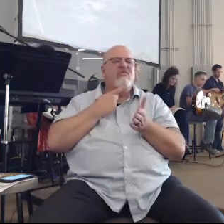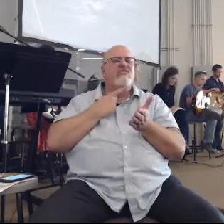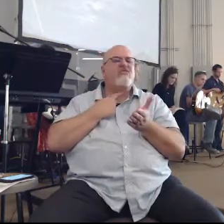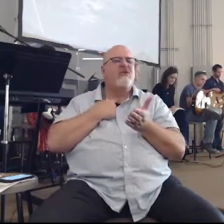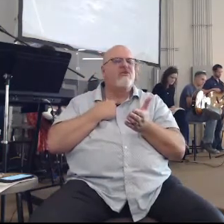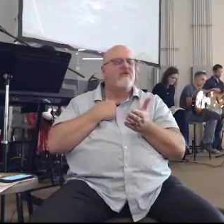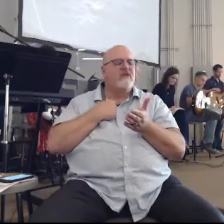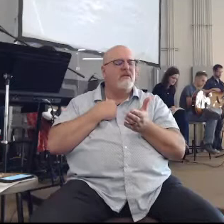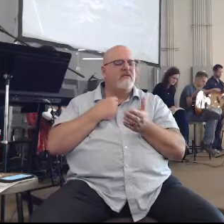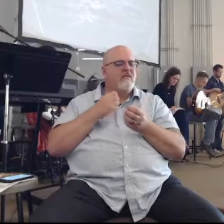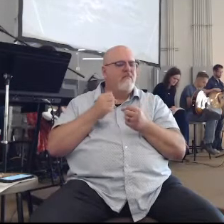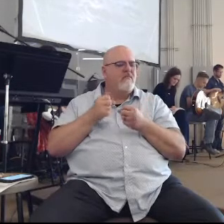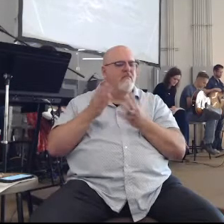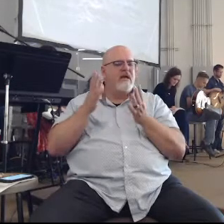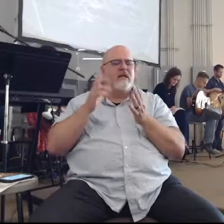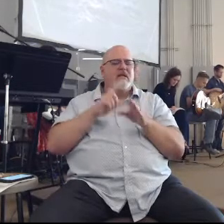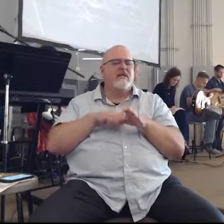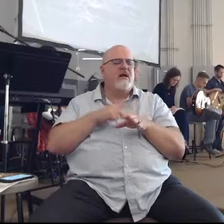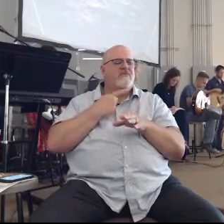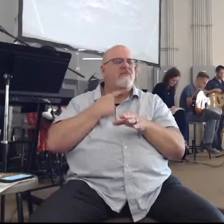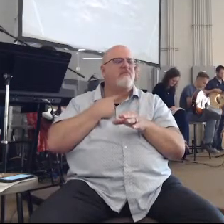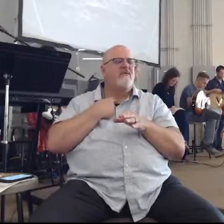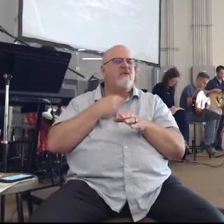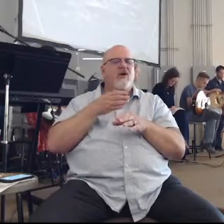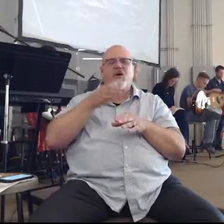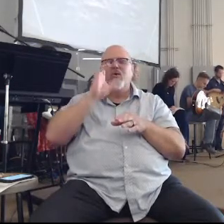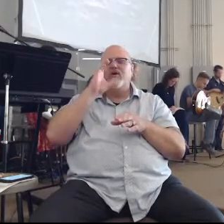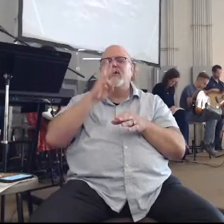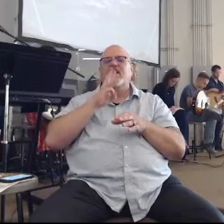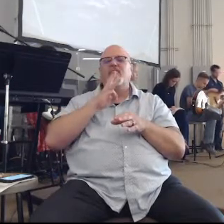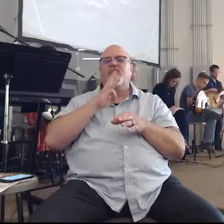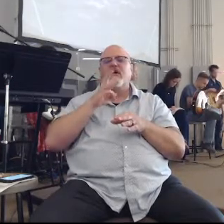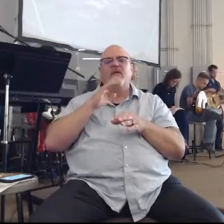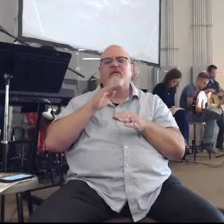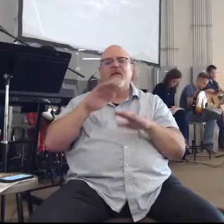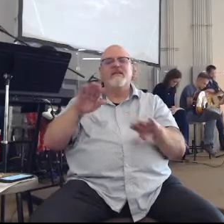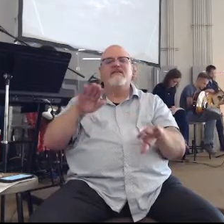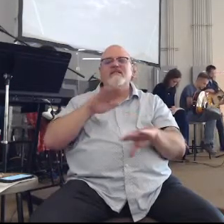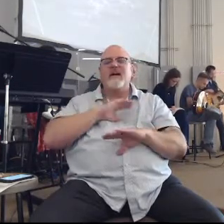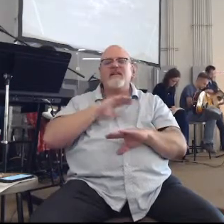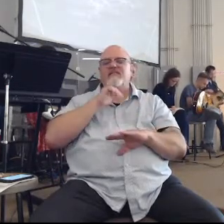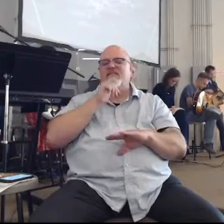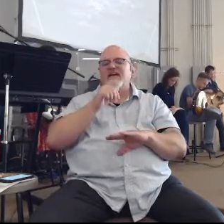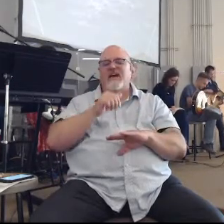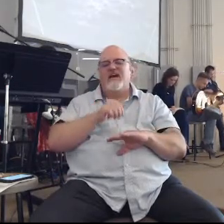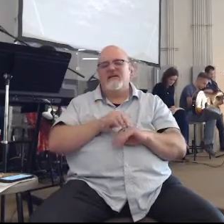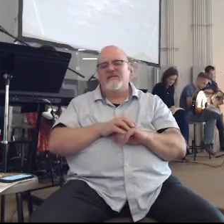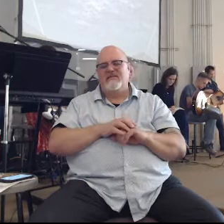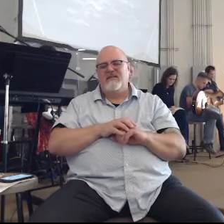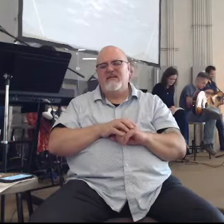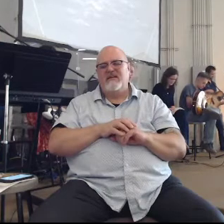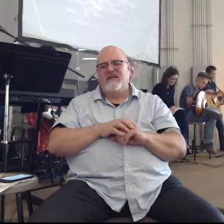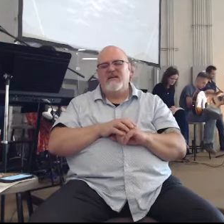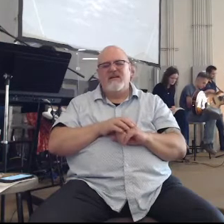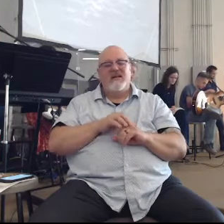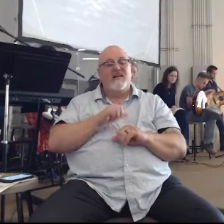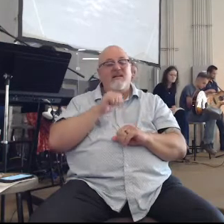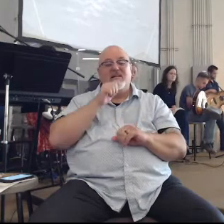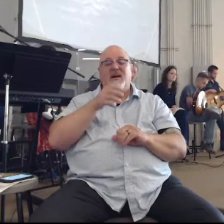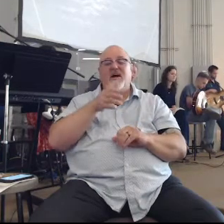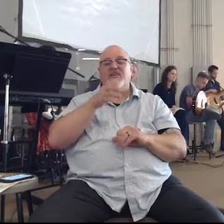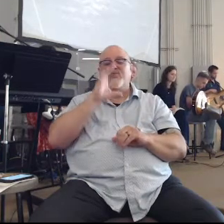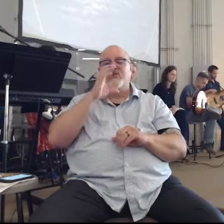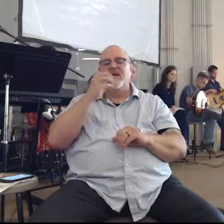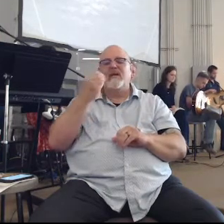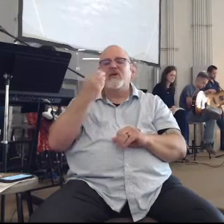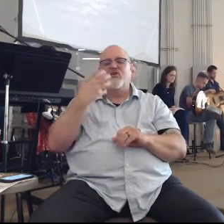so many times. We drink of waters that do not satisfy the Lord. Instead of drinking from grace,